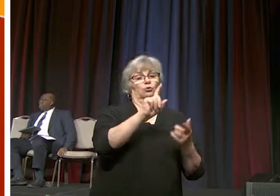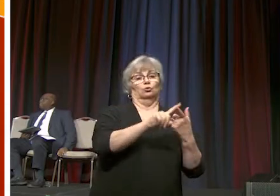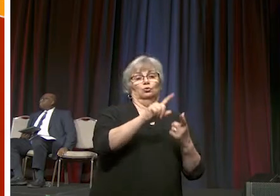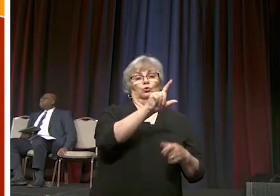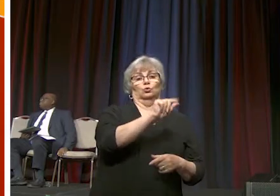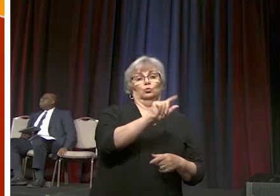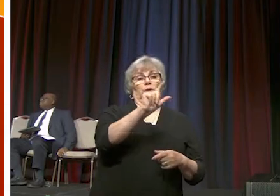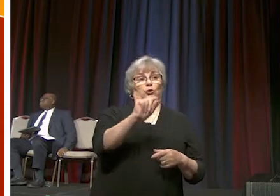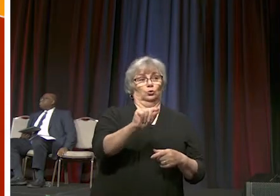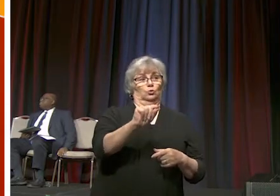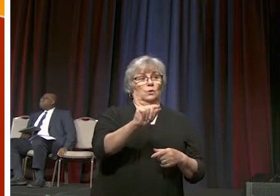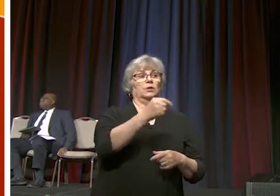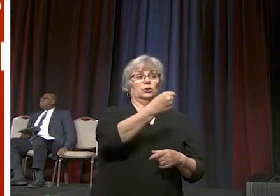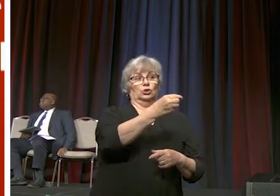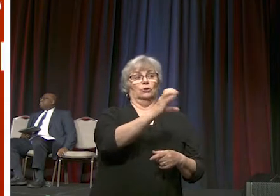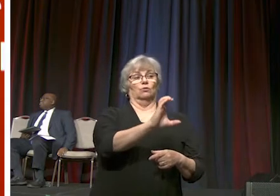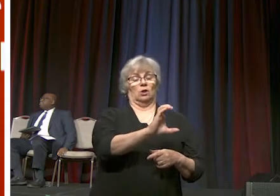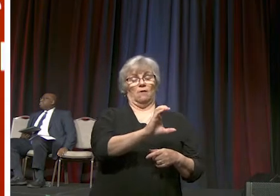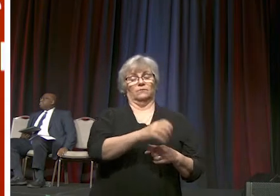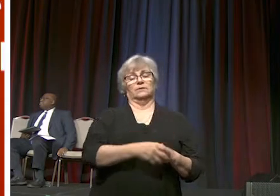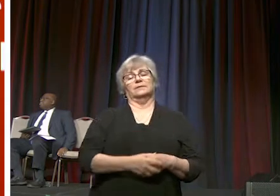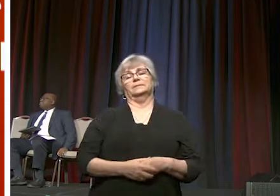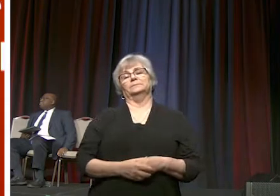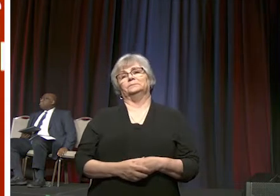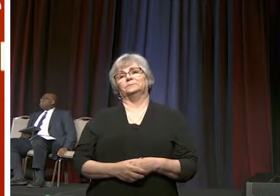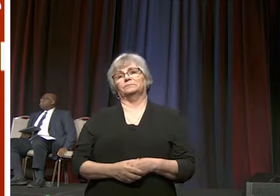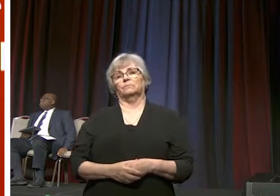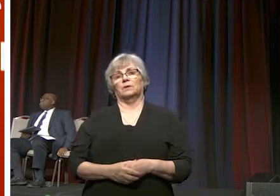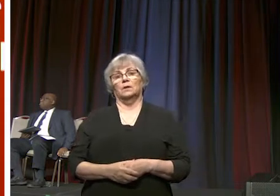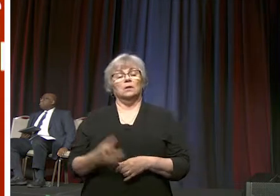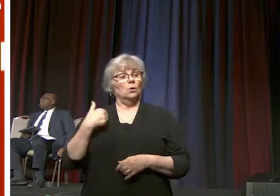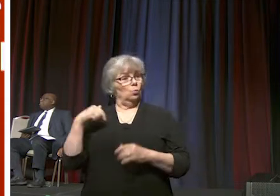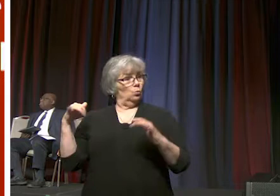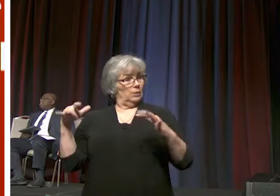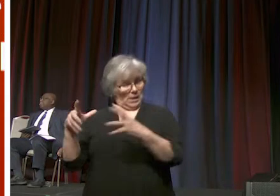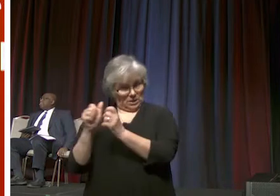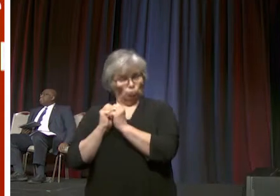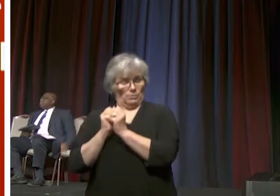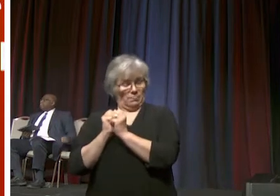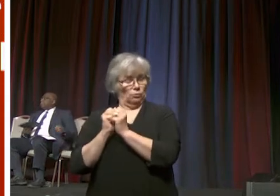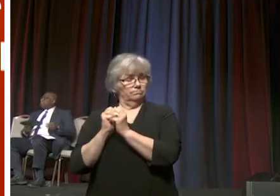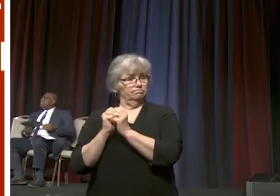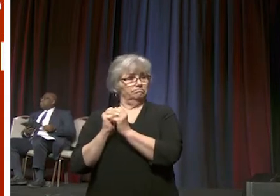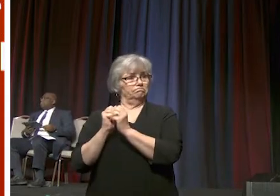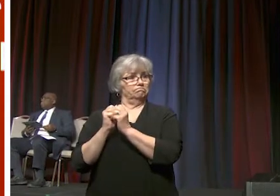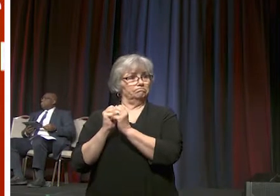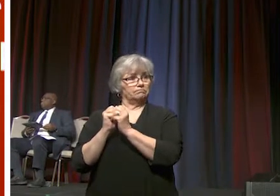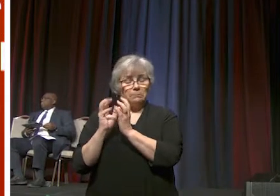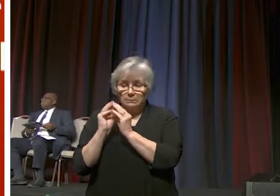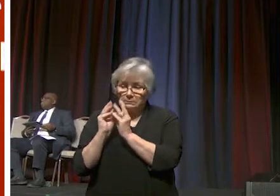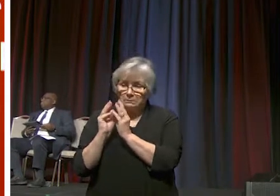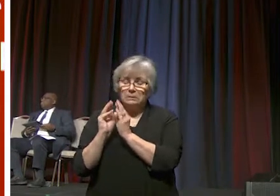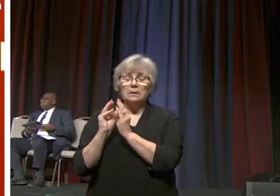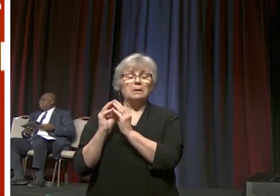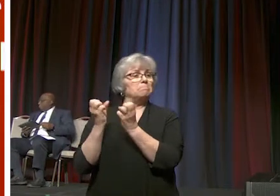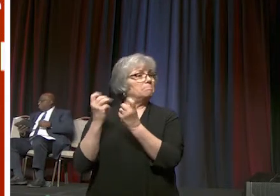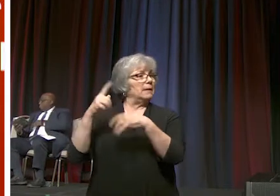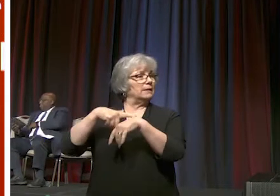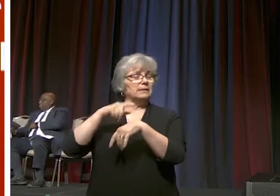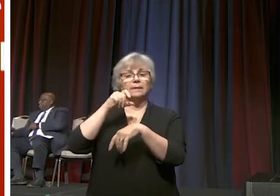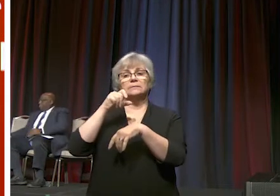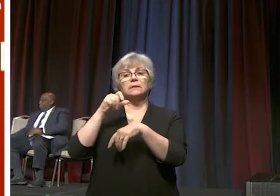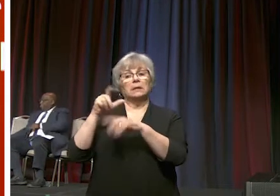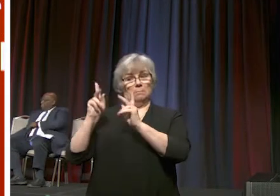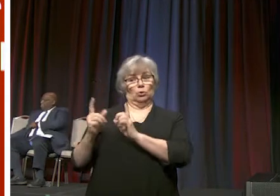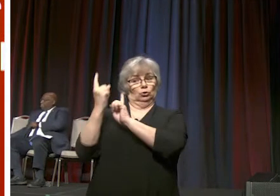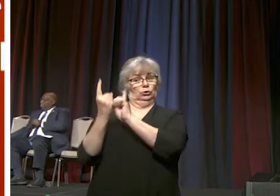general conference we got together met many times not only in person